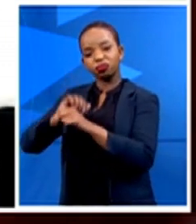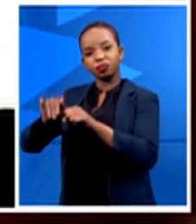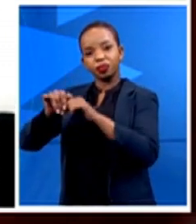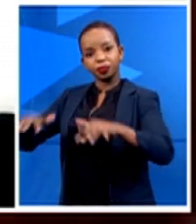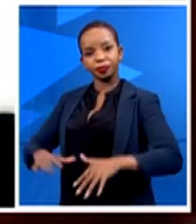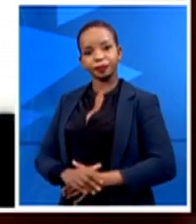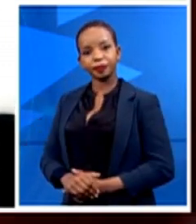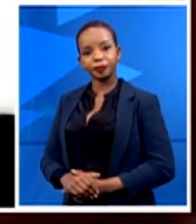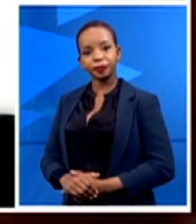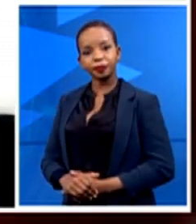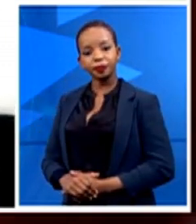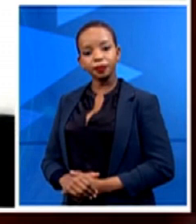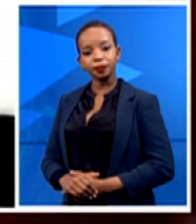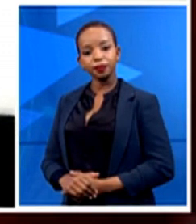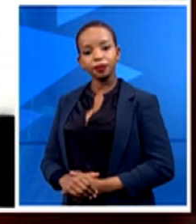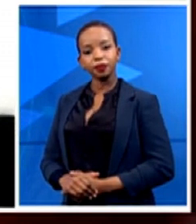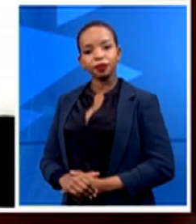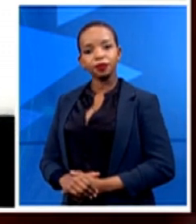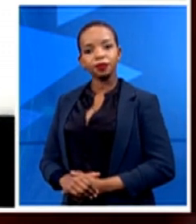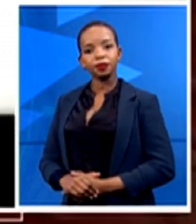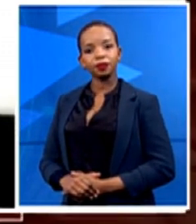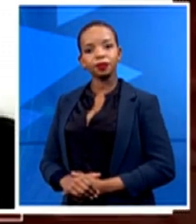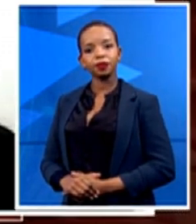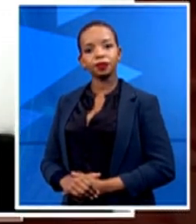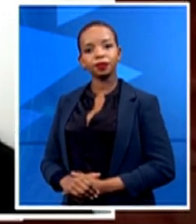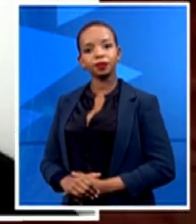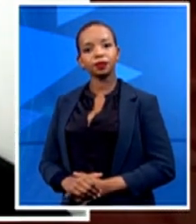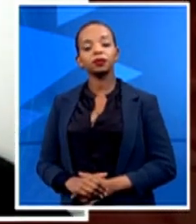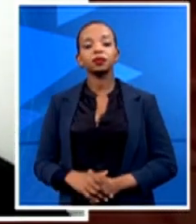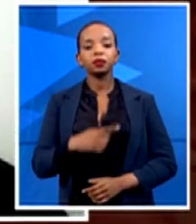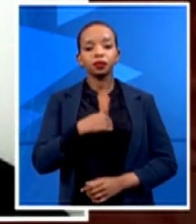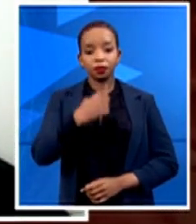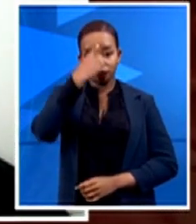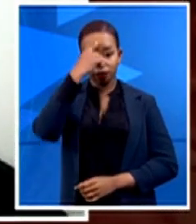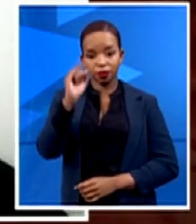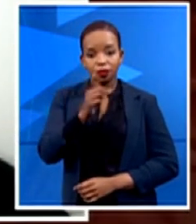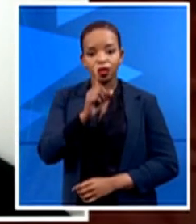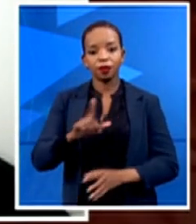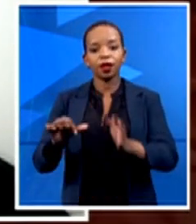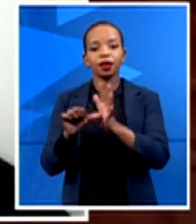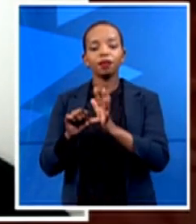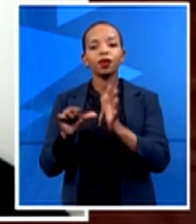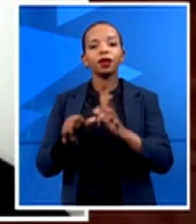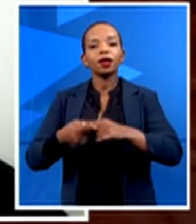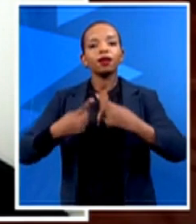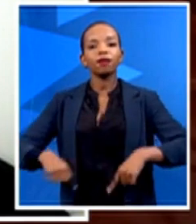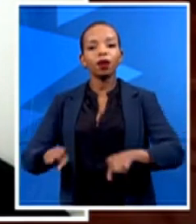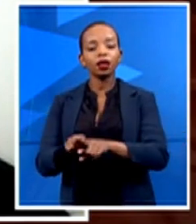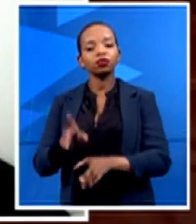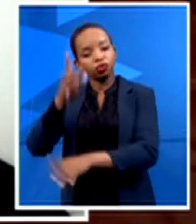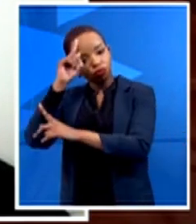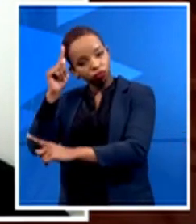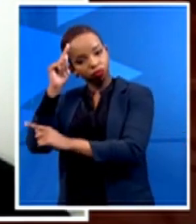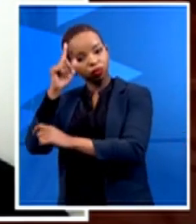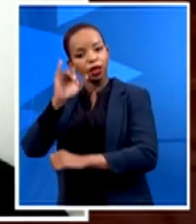Look, I think it's important for us to all acknowledge that we've been hit by, you know, what everybody